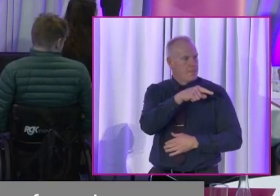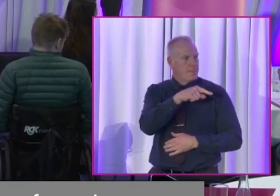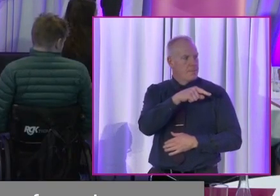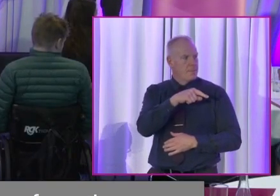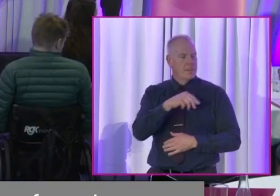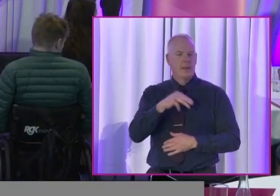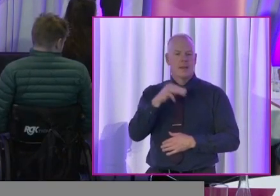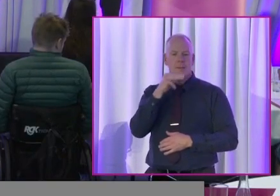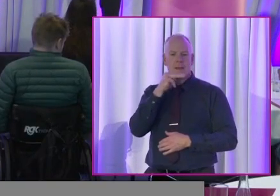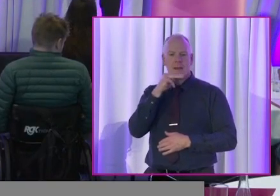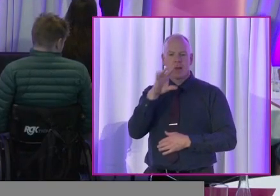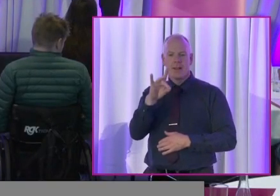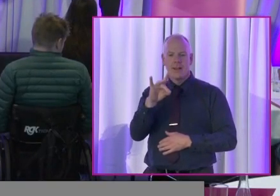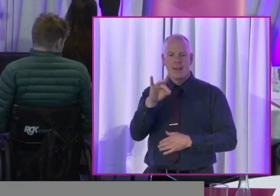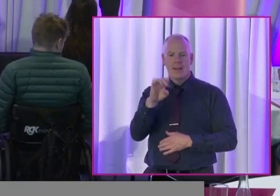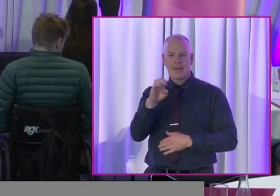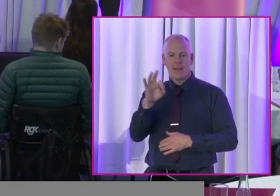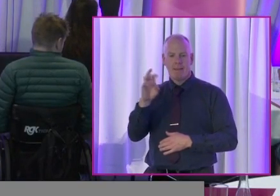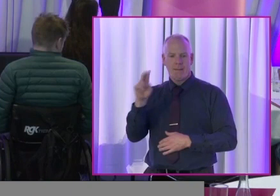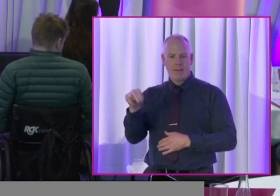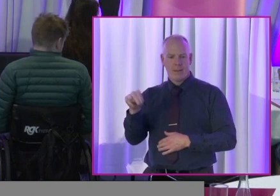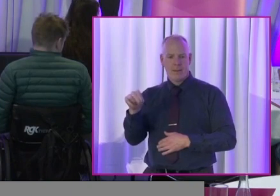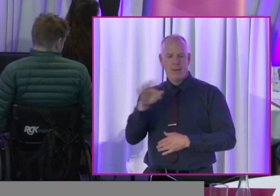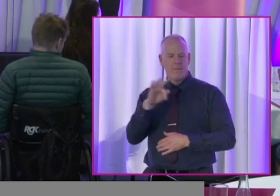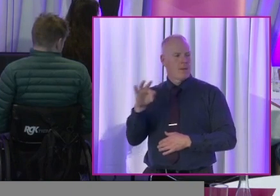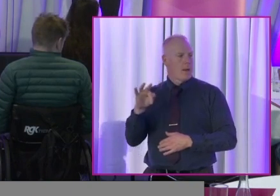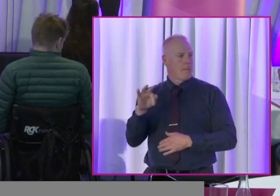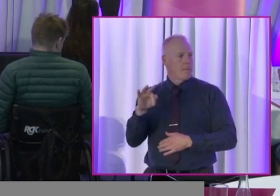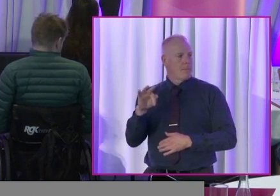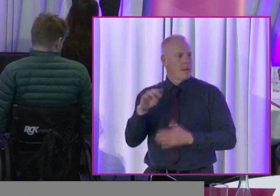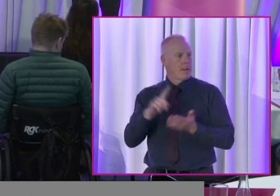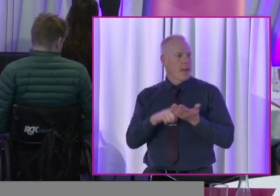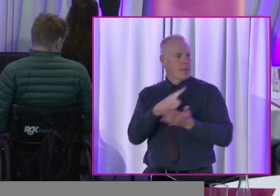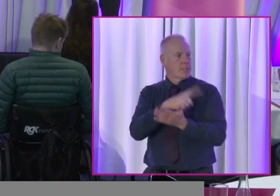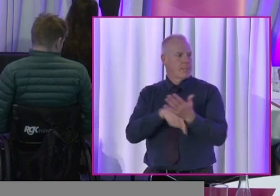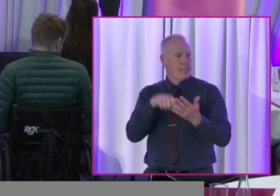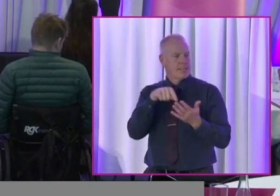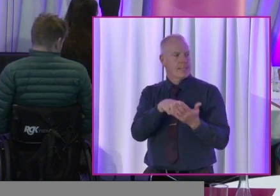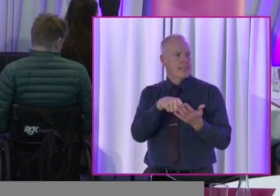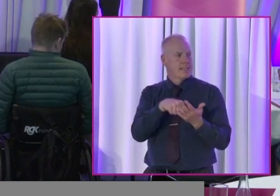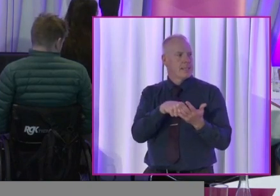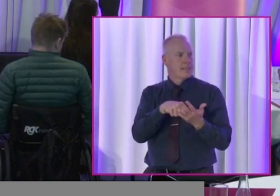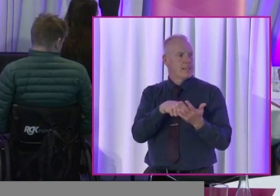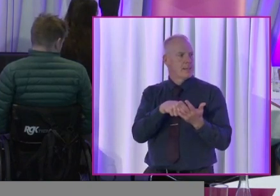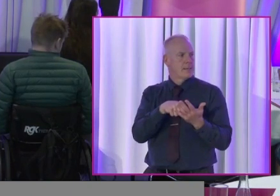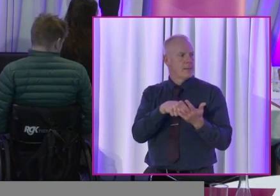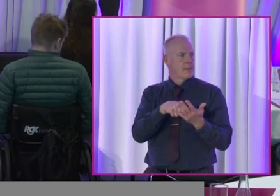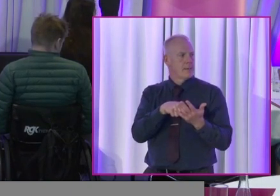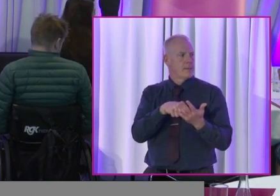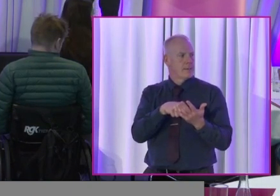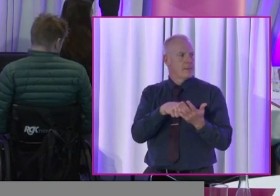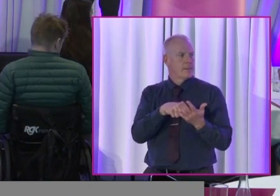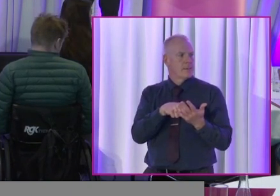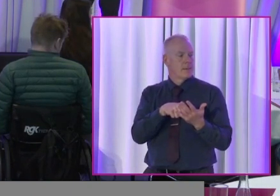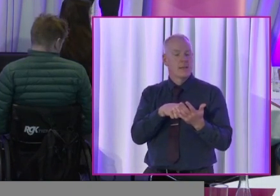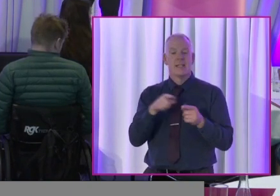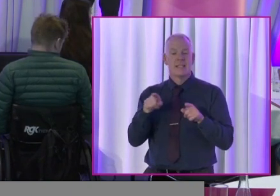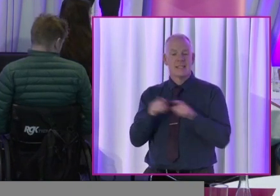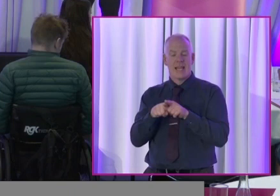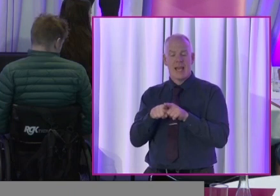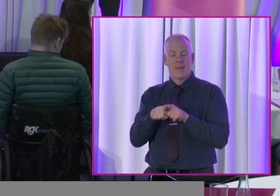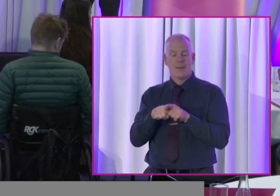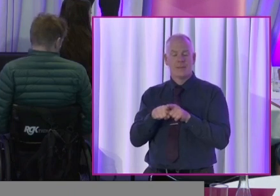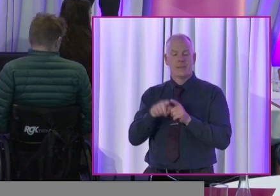is Mick Keegan. I'm from Labour Disability. Hi Mick. And I'm a, like John, I'm a